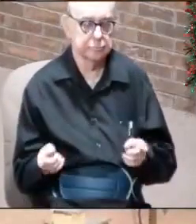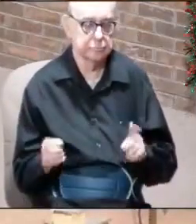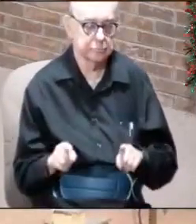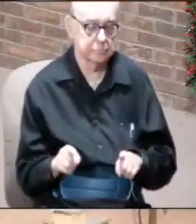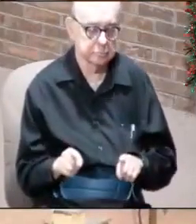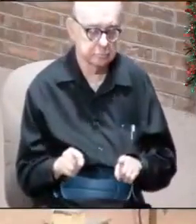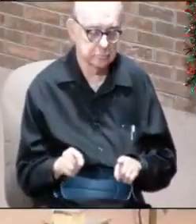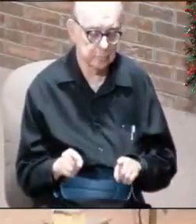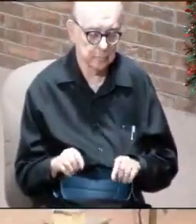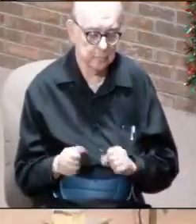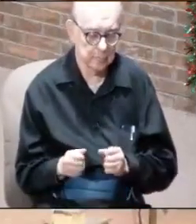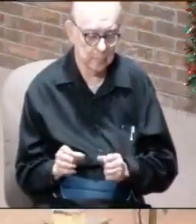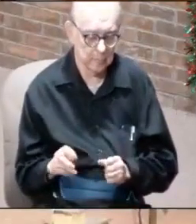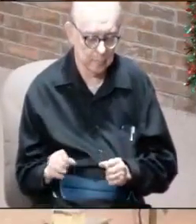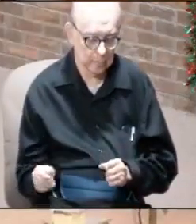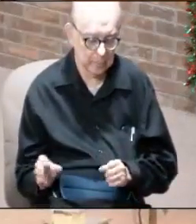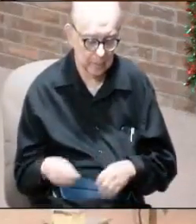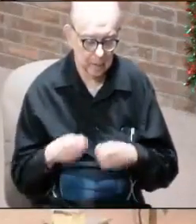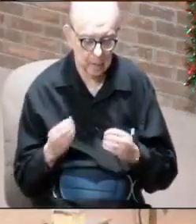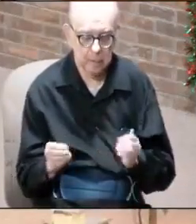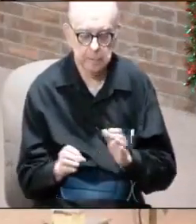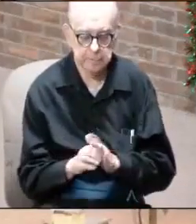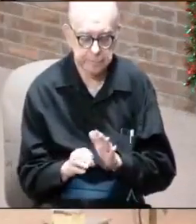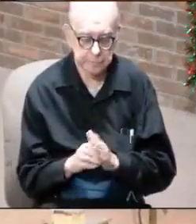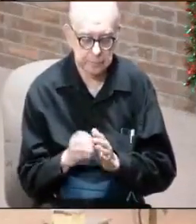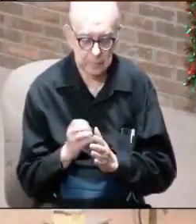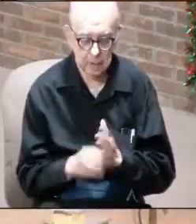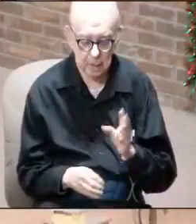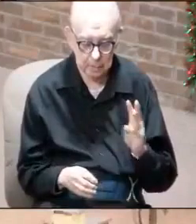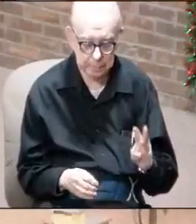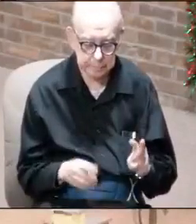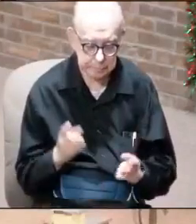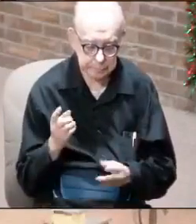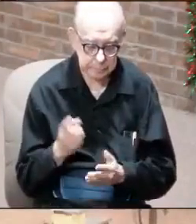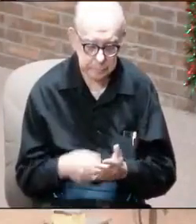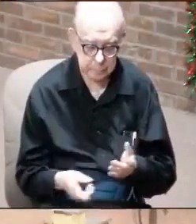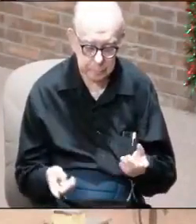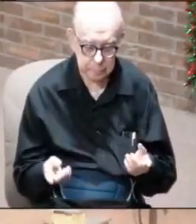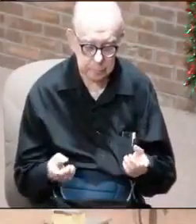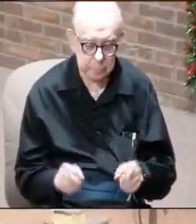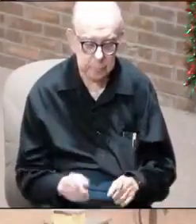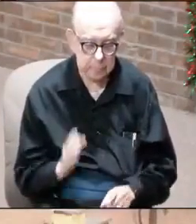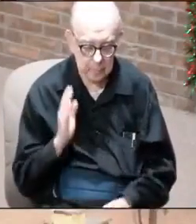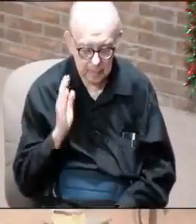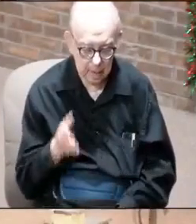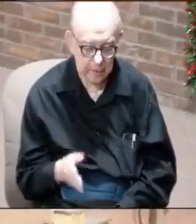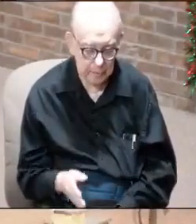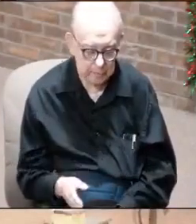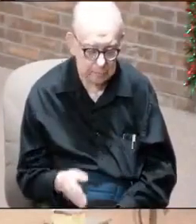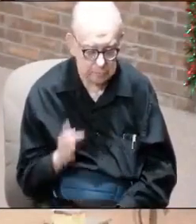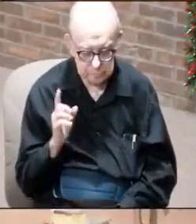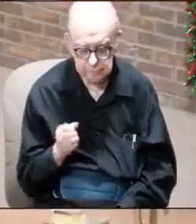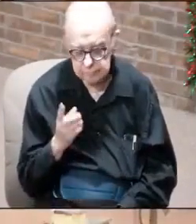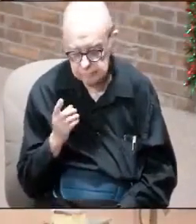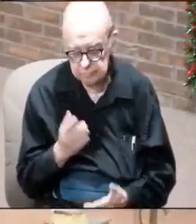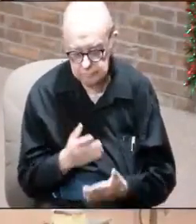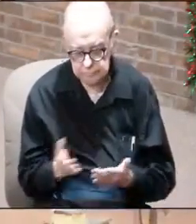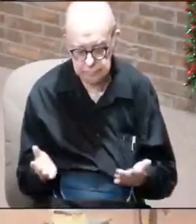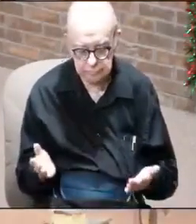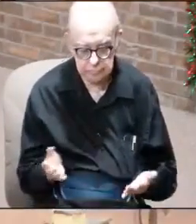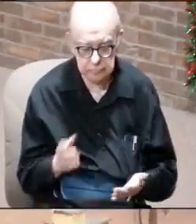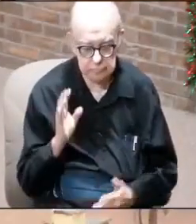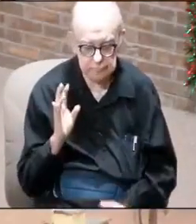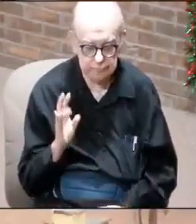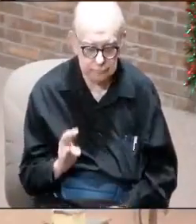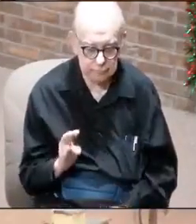when he does, he's giving us a picture here in chapter six of what's going to unfold. But you got to understand something. There